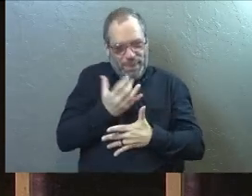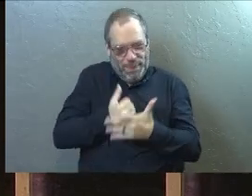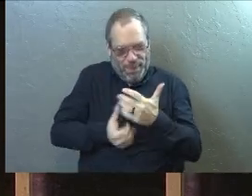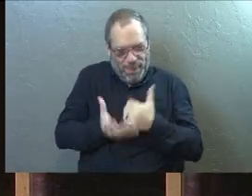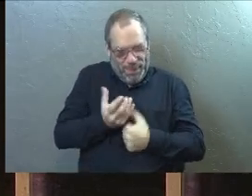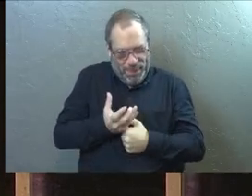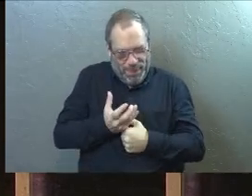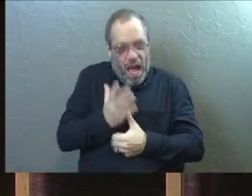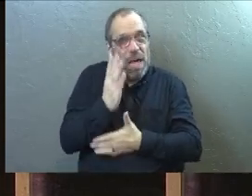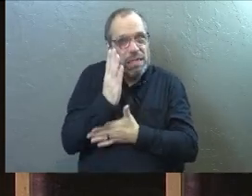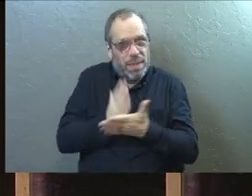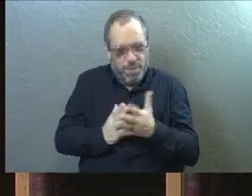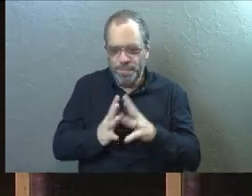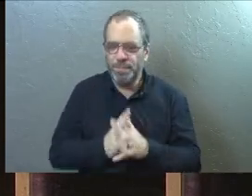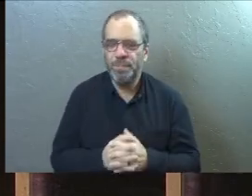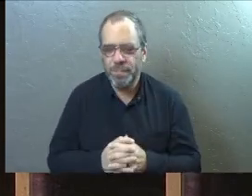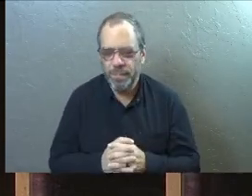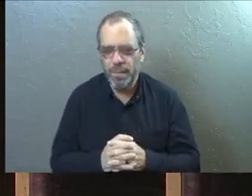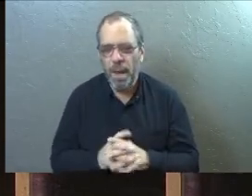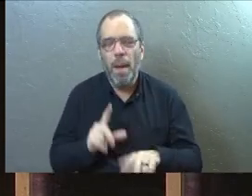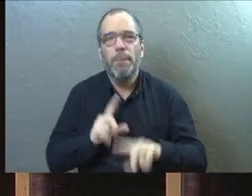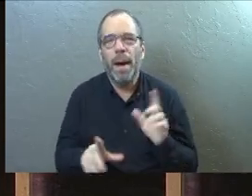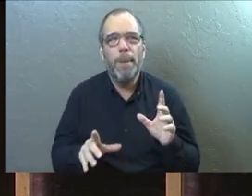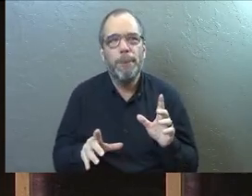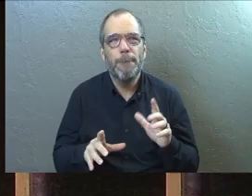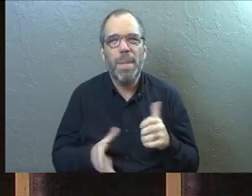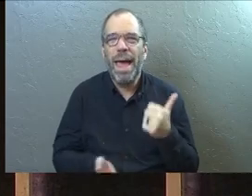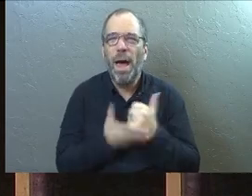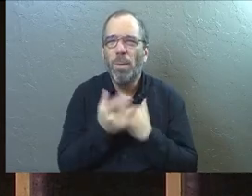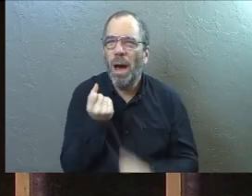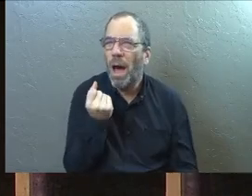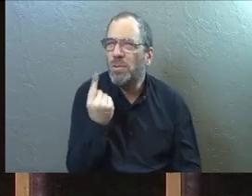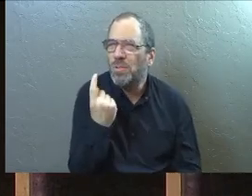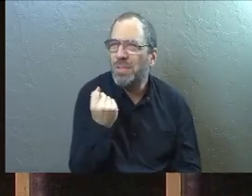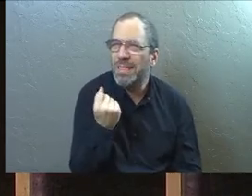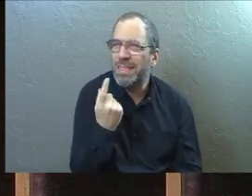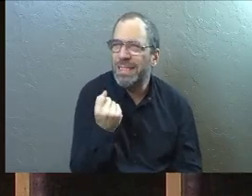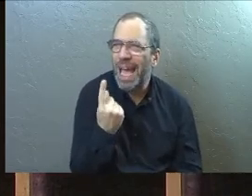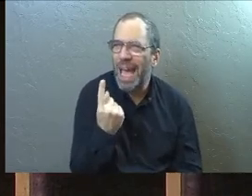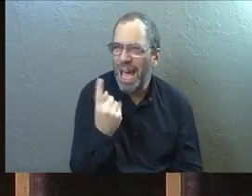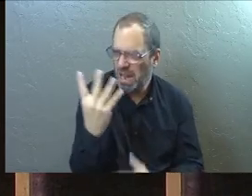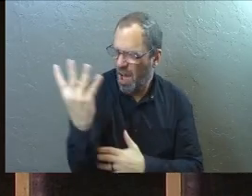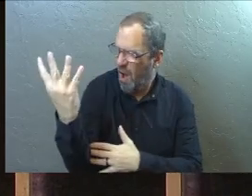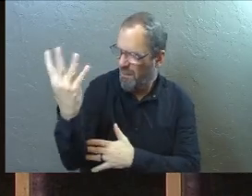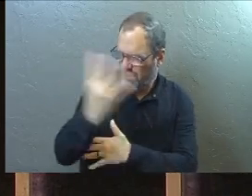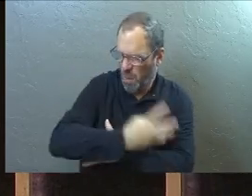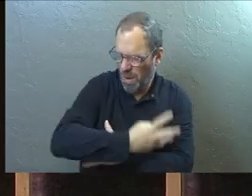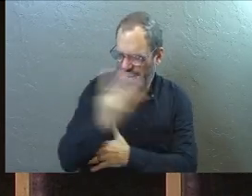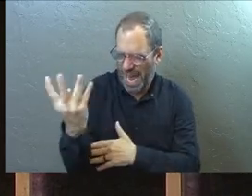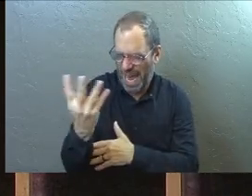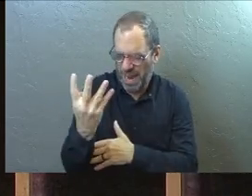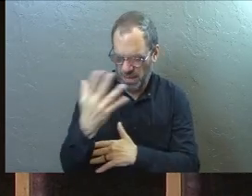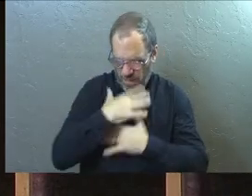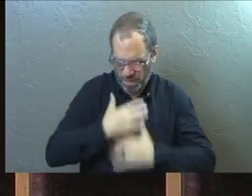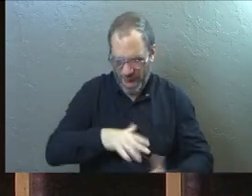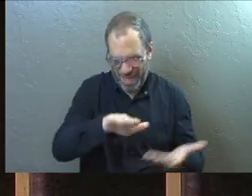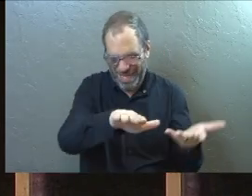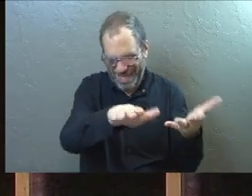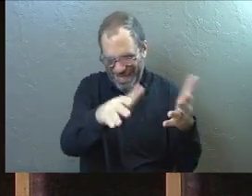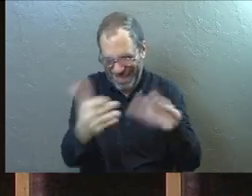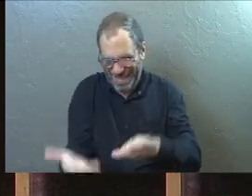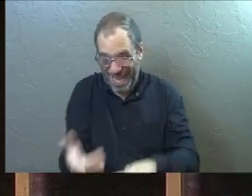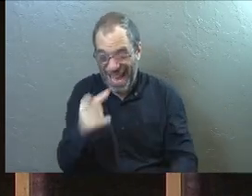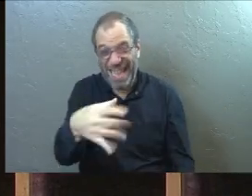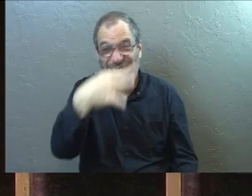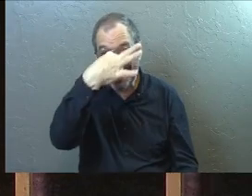the worst parts of it. But I think it's helpful for us to understand what four days of decomposition means and